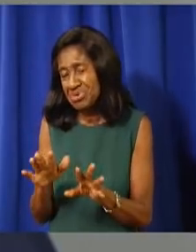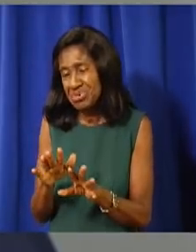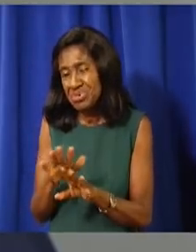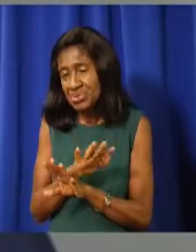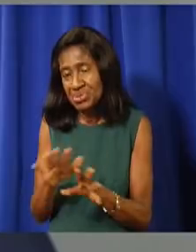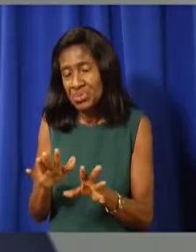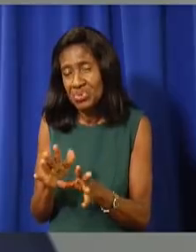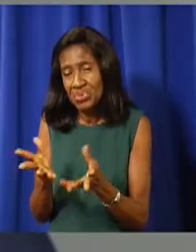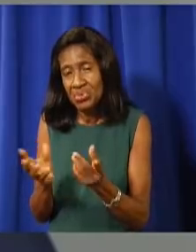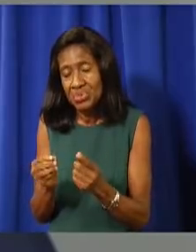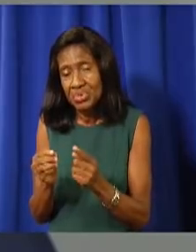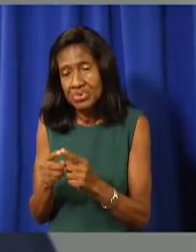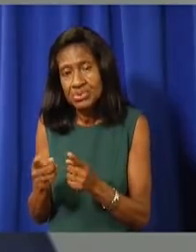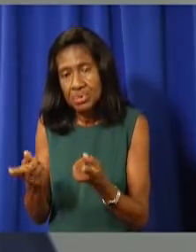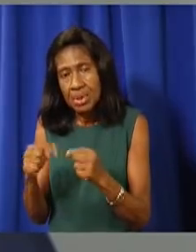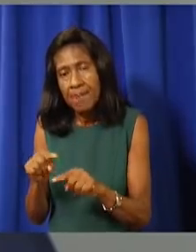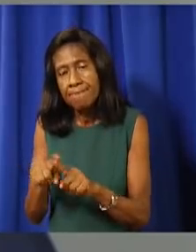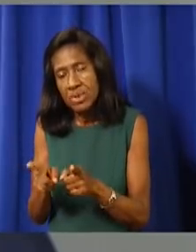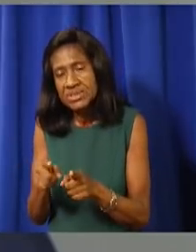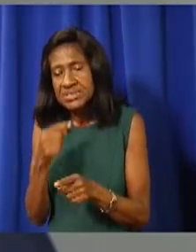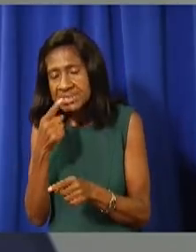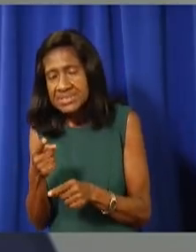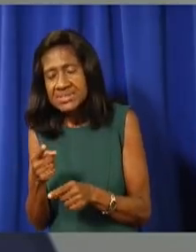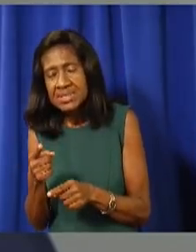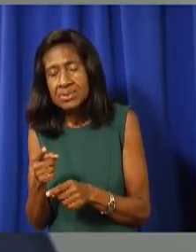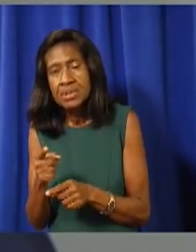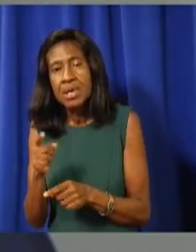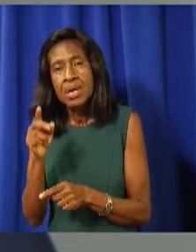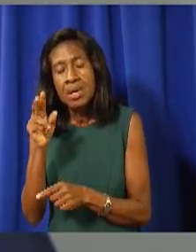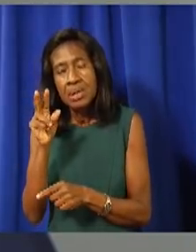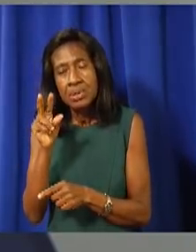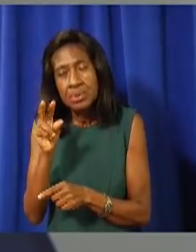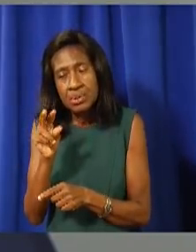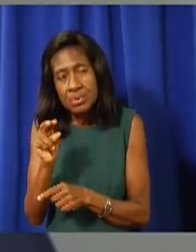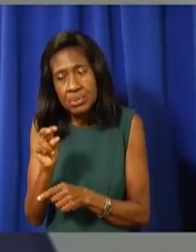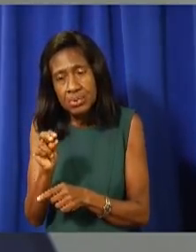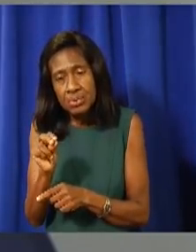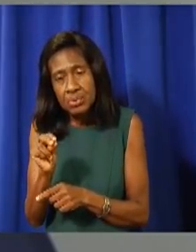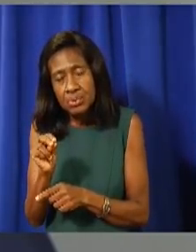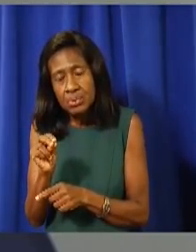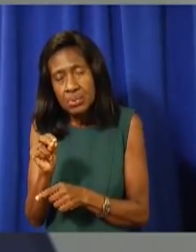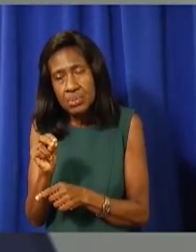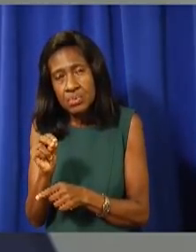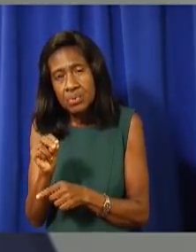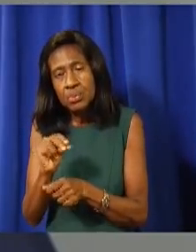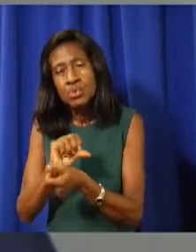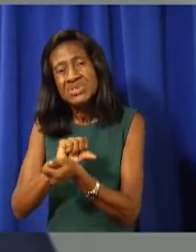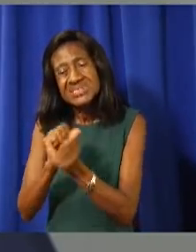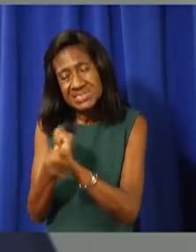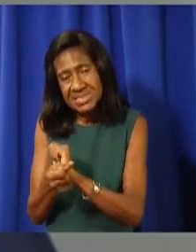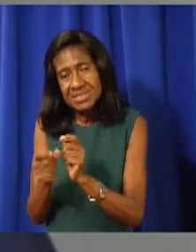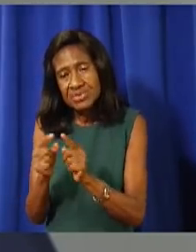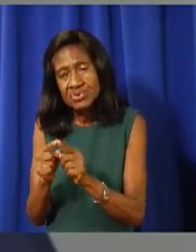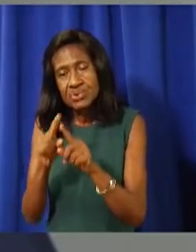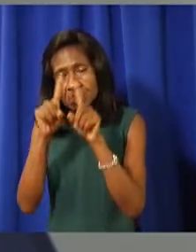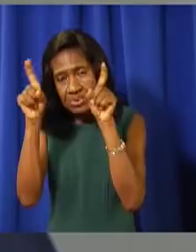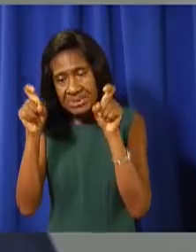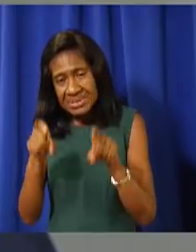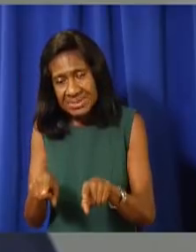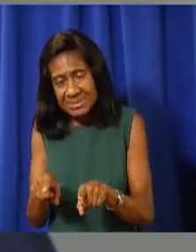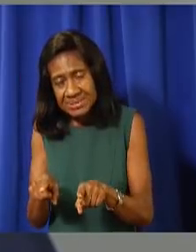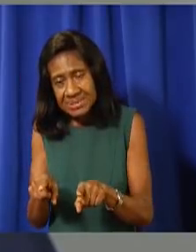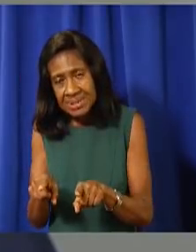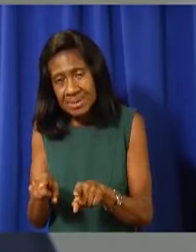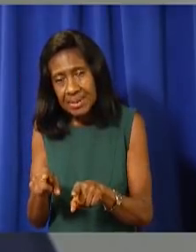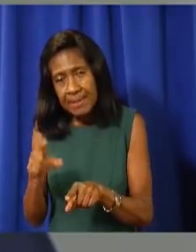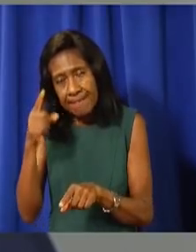there won't be much changes in the testing. was going to say this to the earlier question. You won't see much changes to the testing because it won't really be the locals who